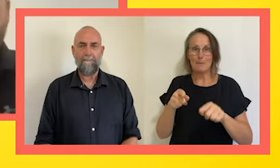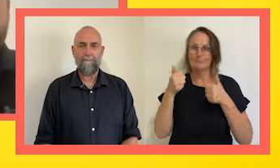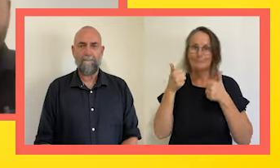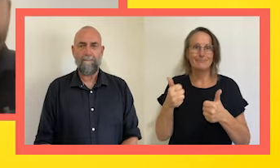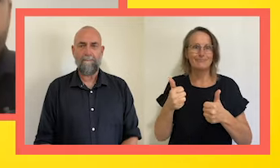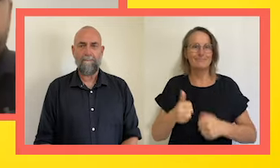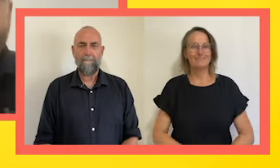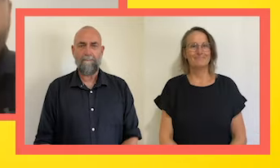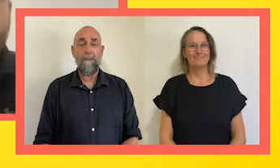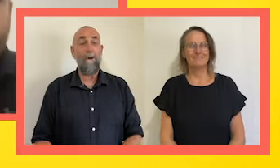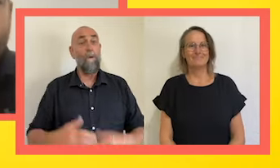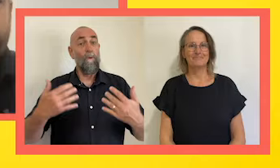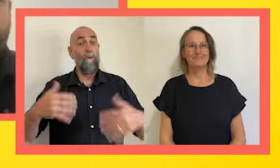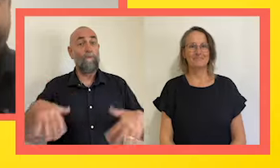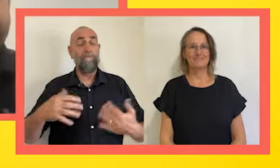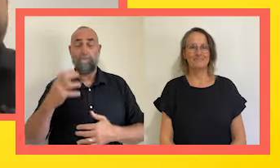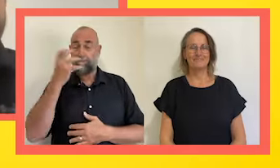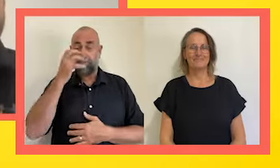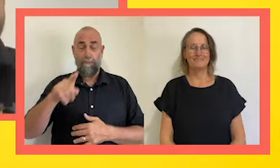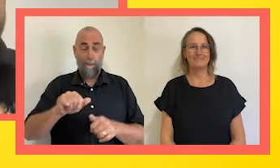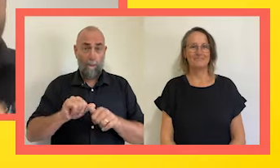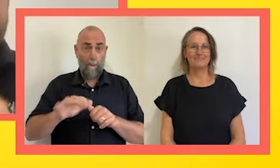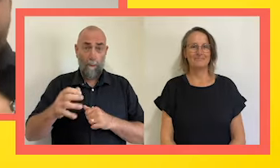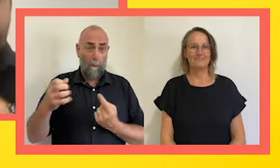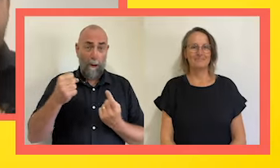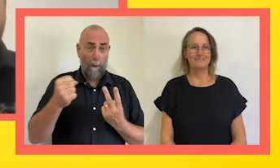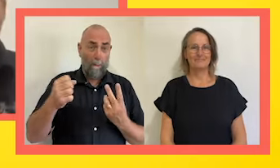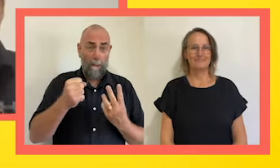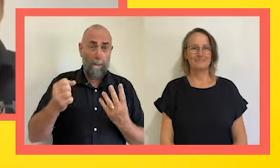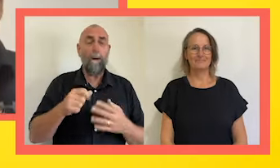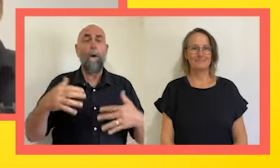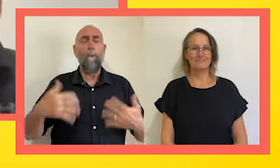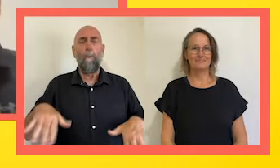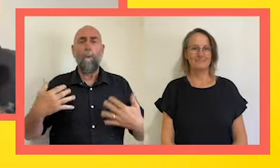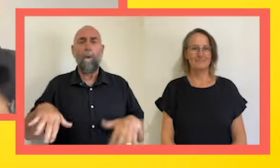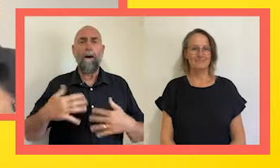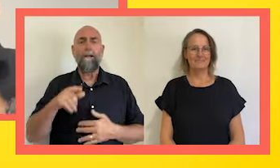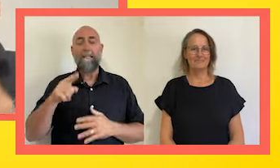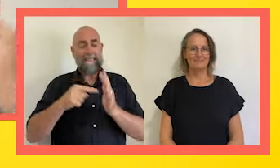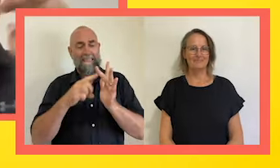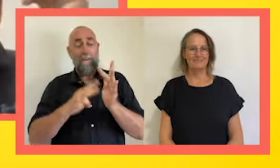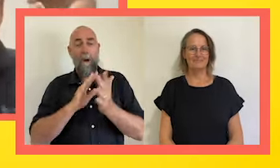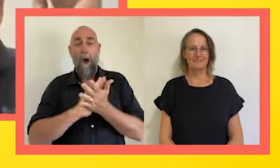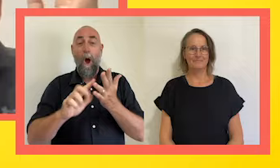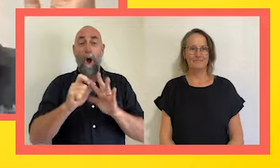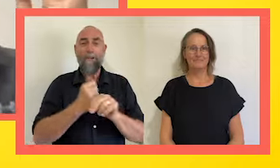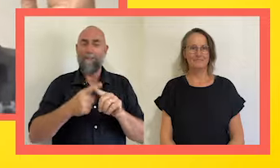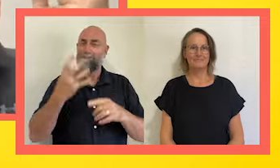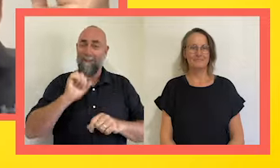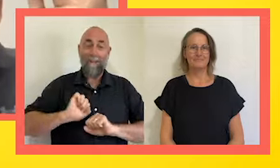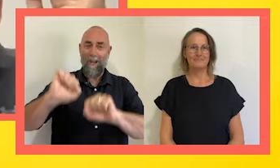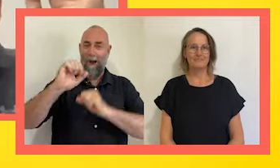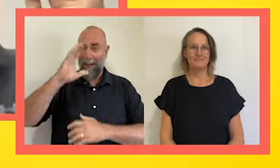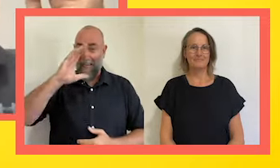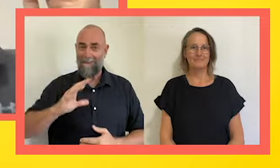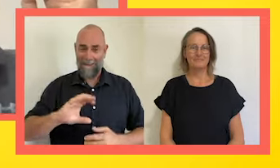That is a country's haul on its own. It's cute. The United Republic of Tim Hodge. My You Little Ripper moment is